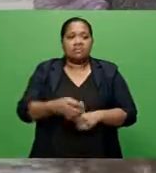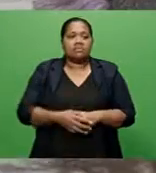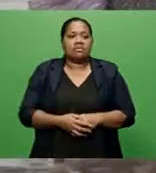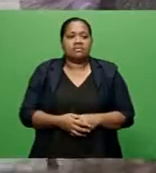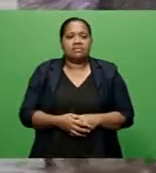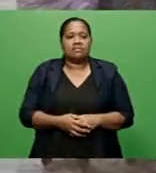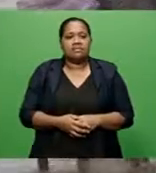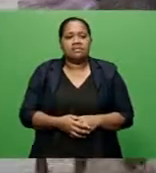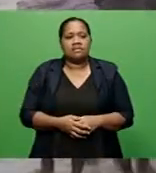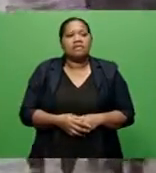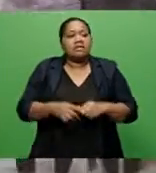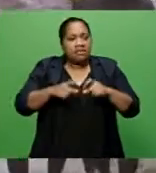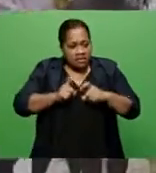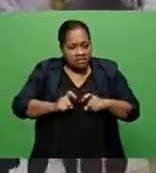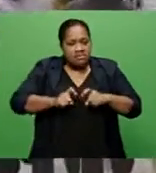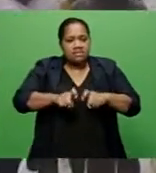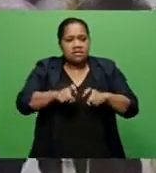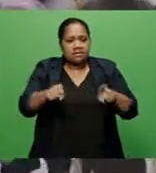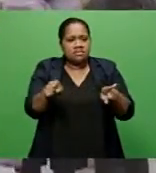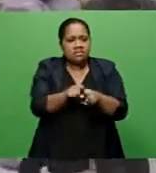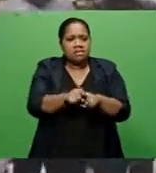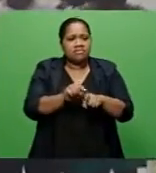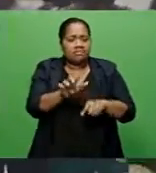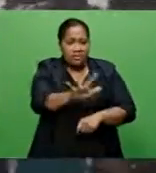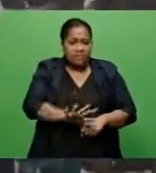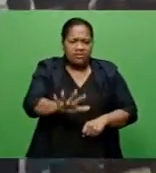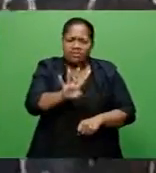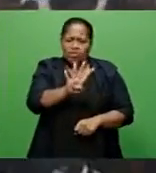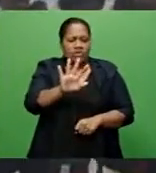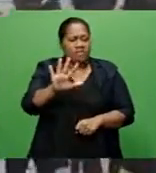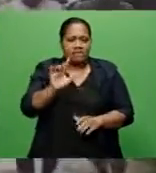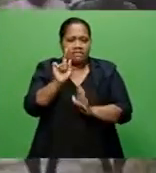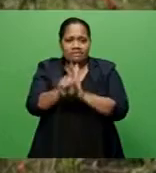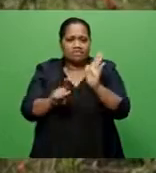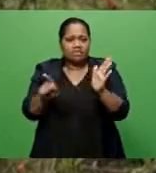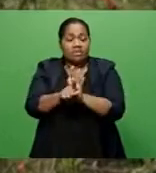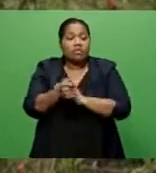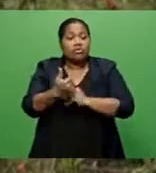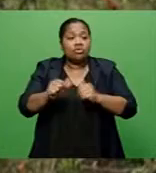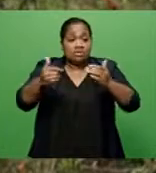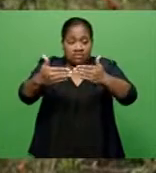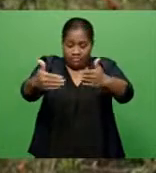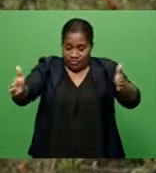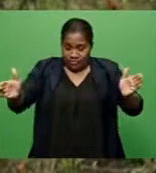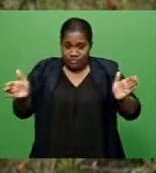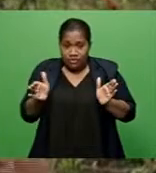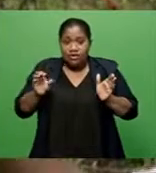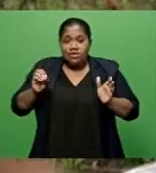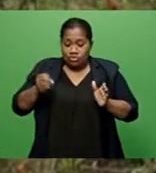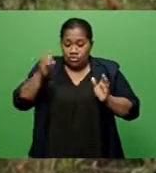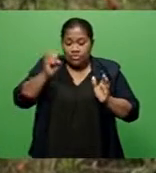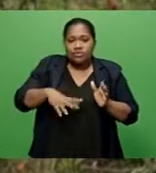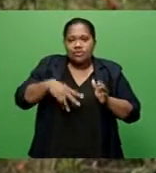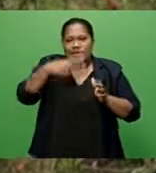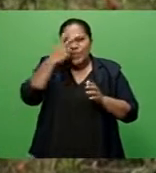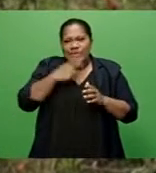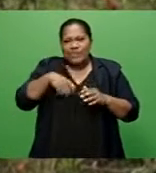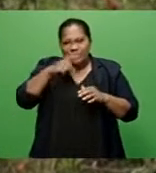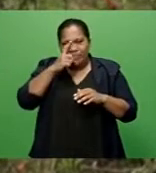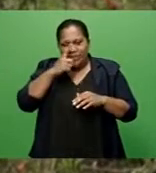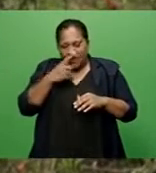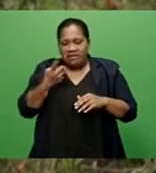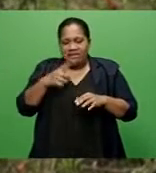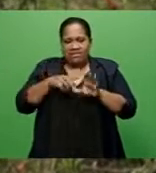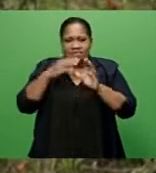We remained in the flooded area for about four to five hours after using big pots to transport the elderly, women and children. We are thankful